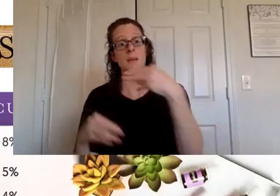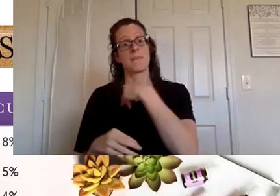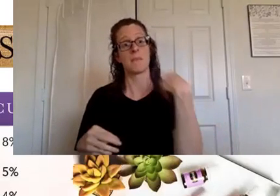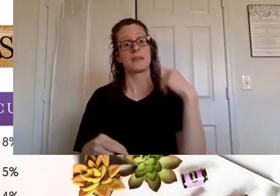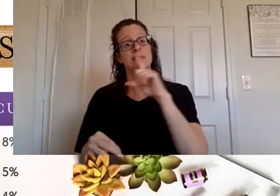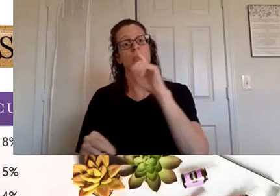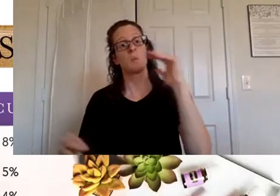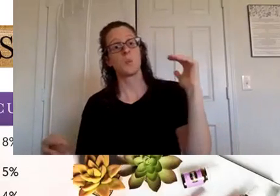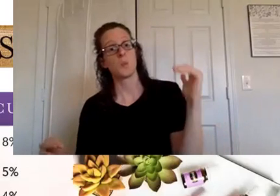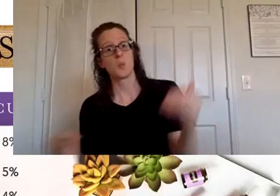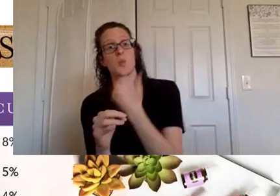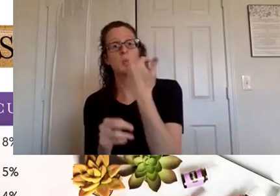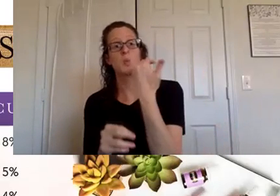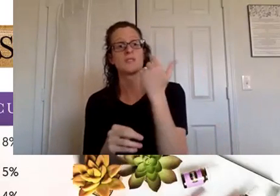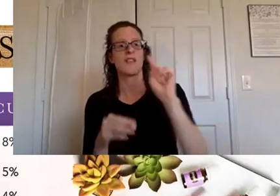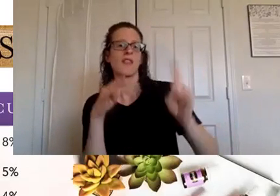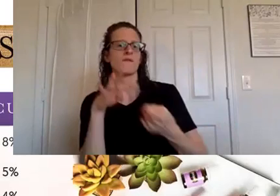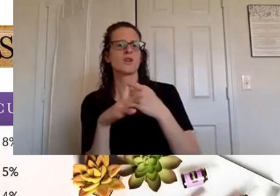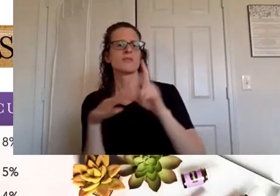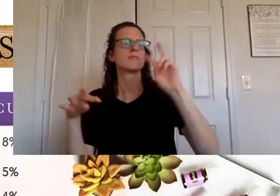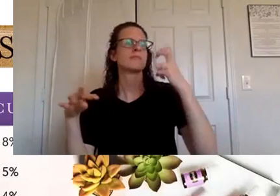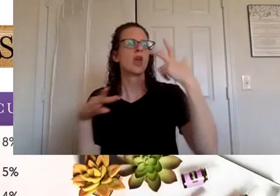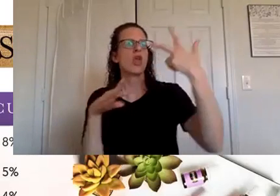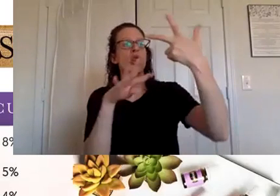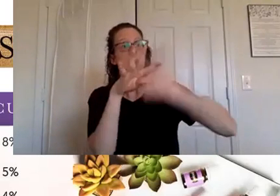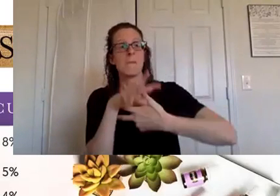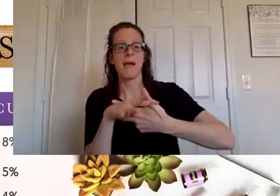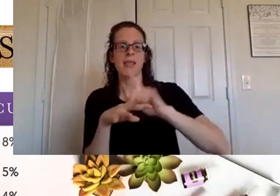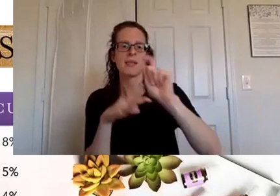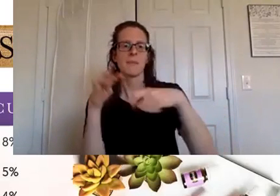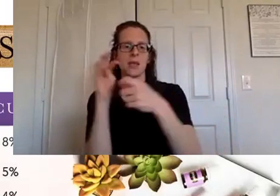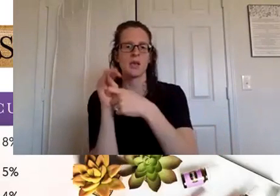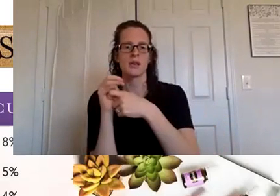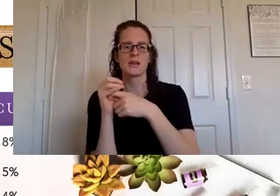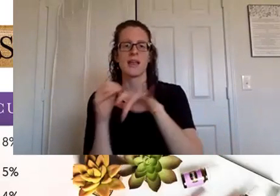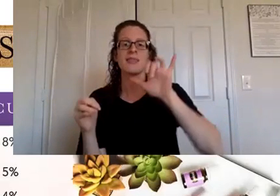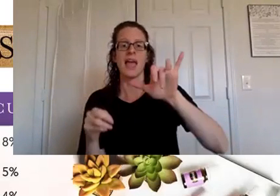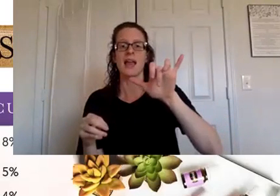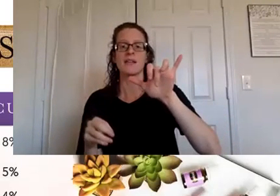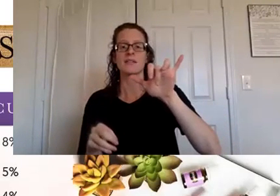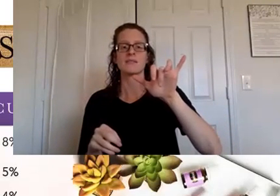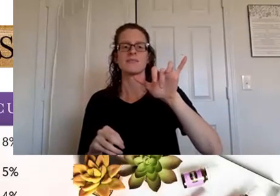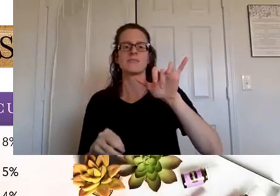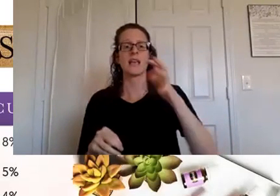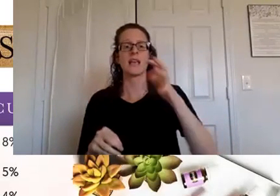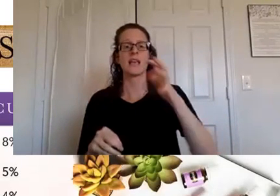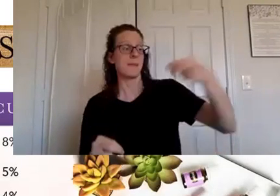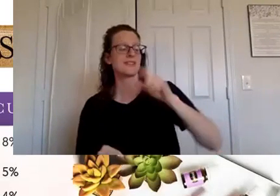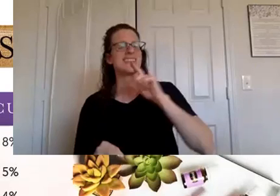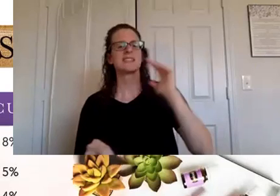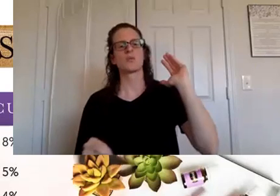when they're in that first three month fast start period um that commission is reduced um